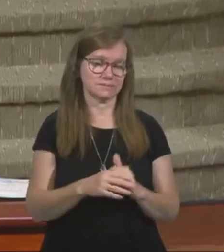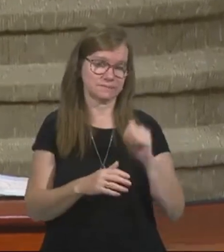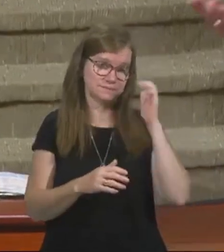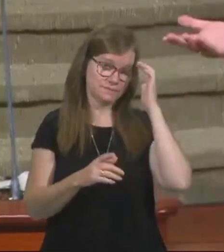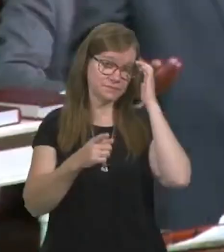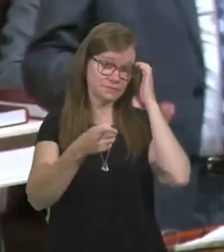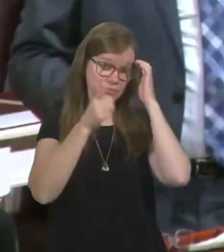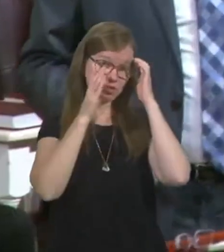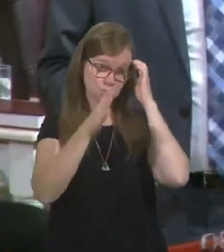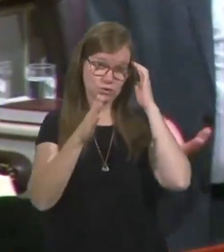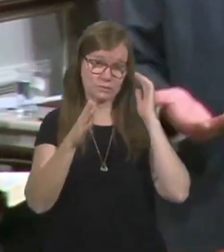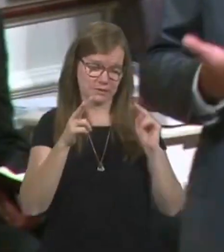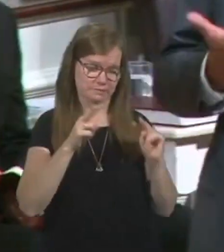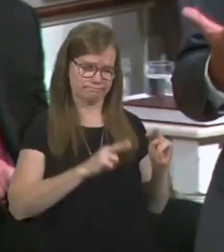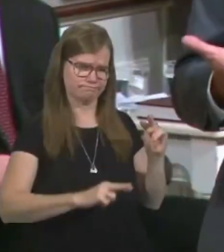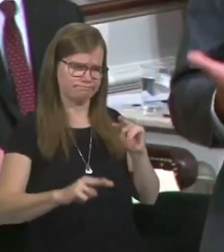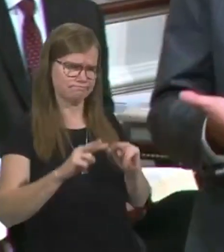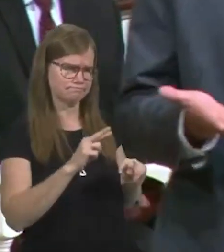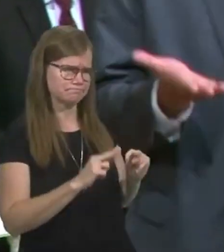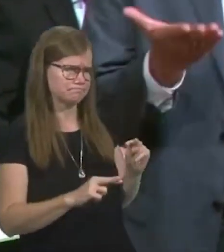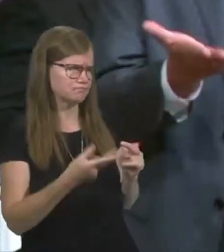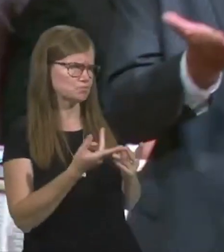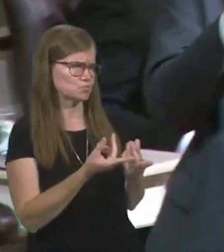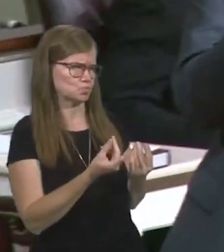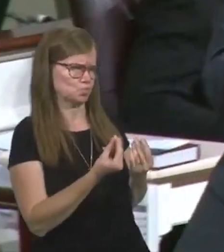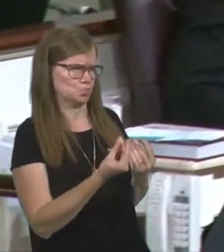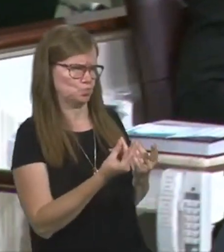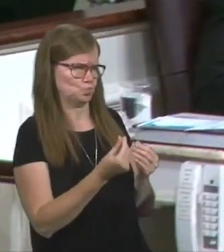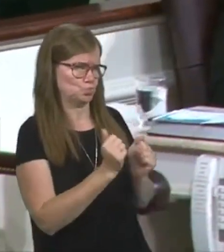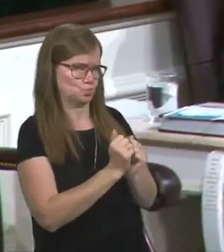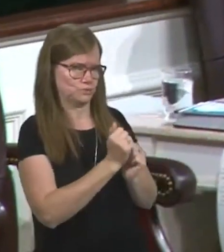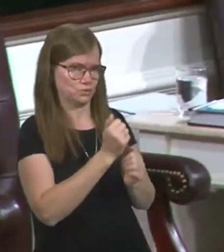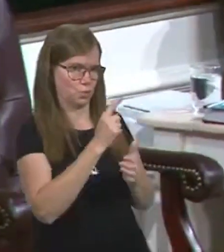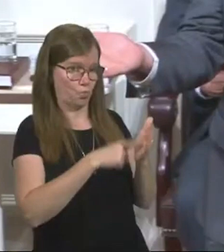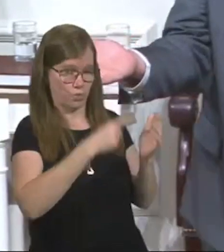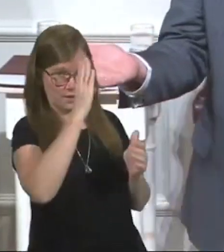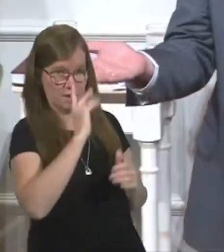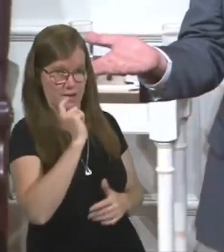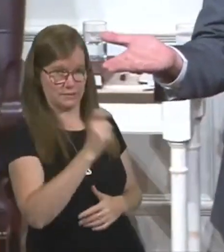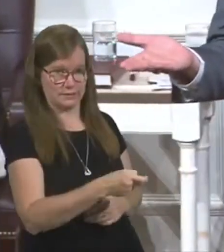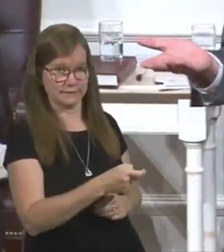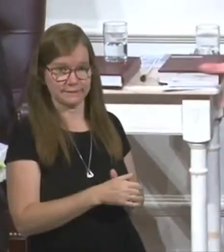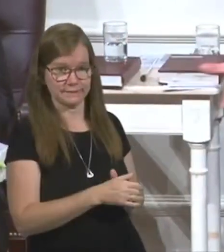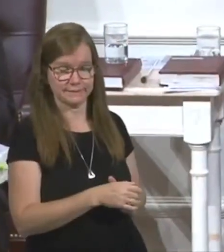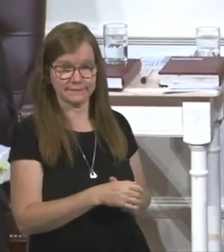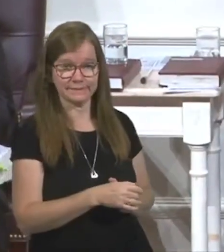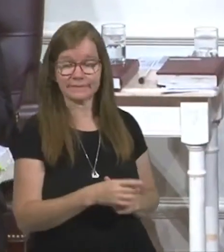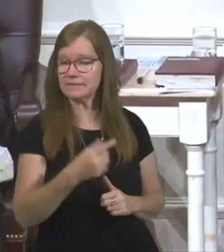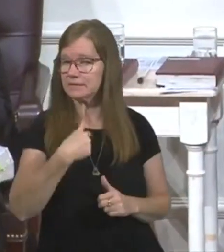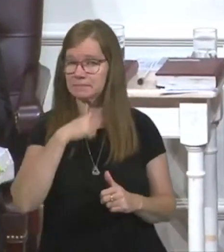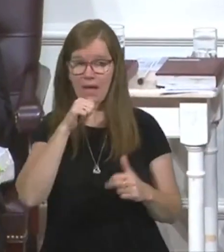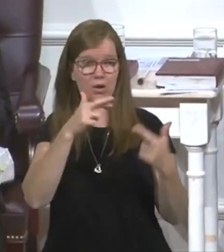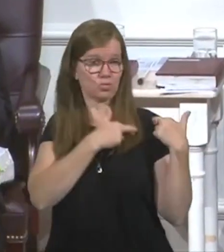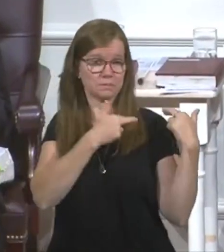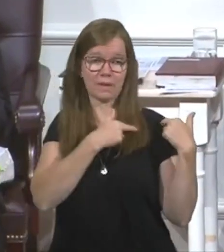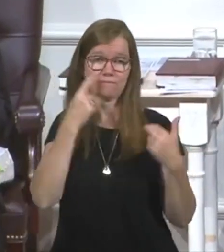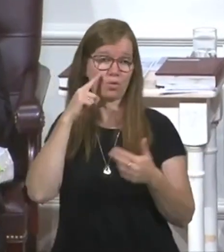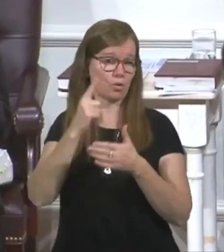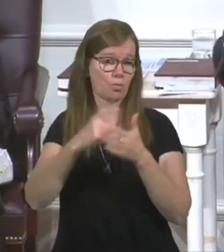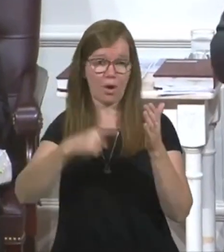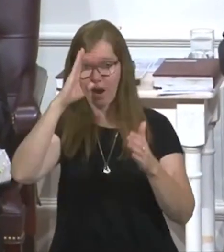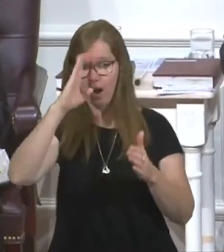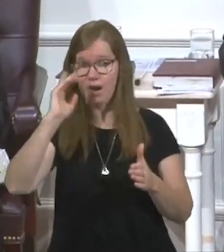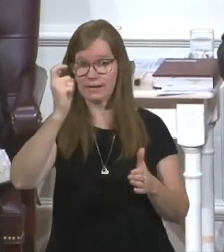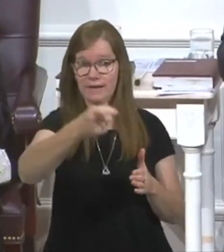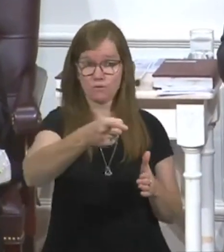You are going to be evaluated and what you did with what God gave you. I'm not responsible for what God gave you